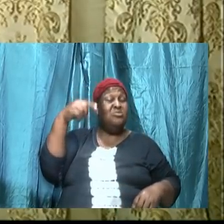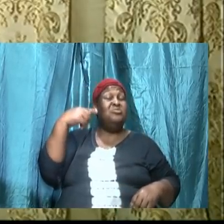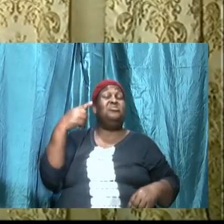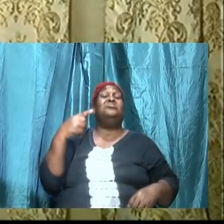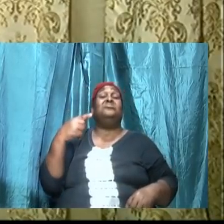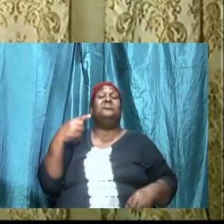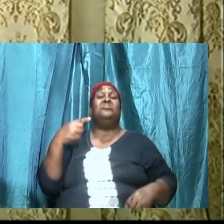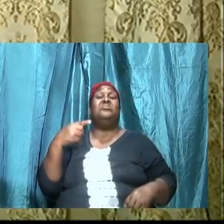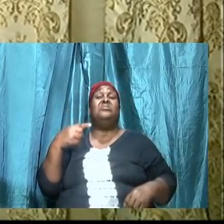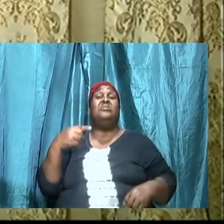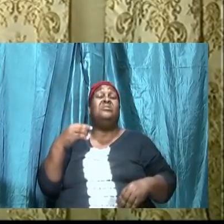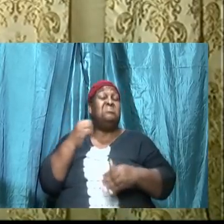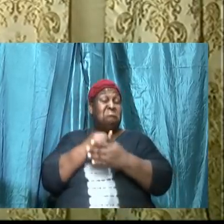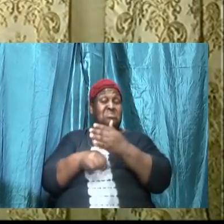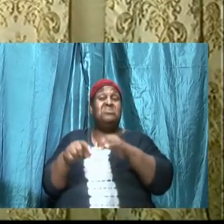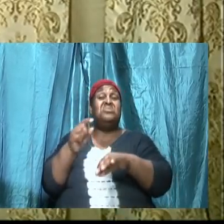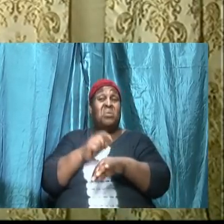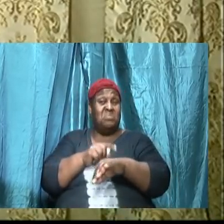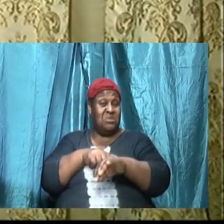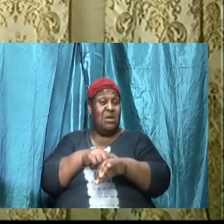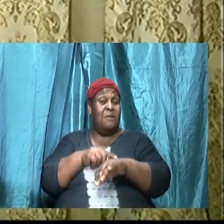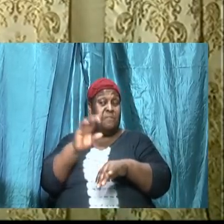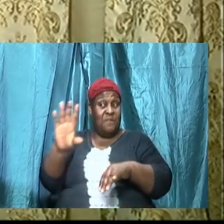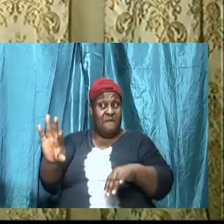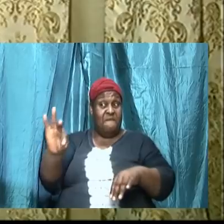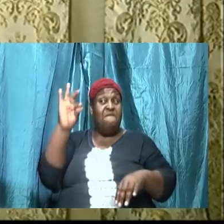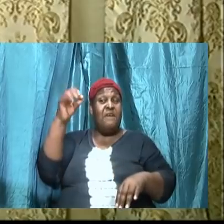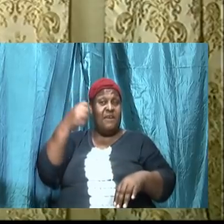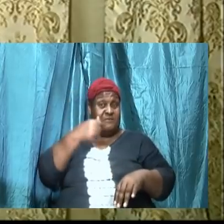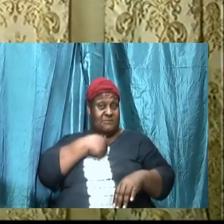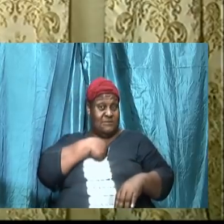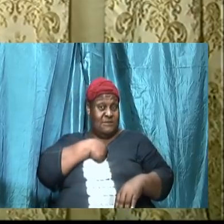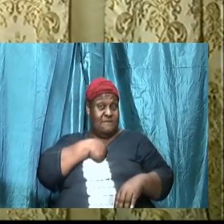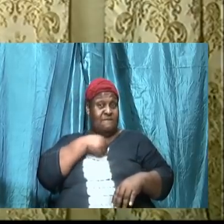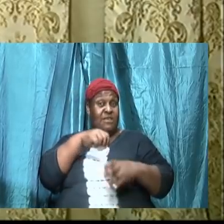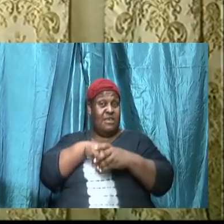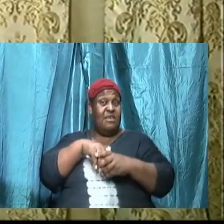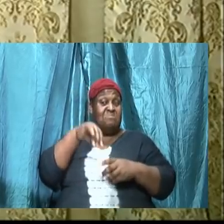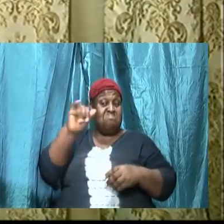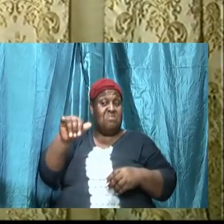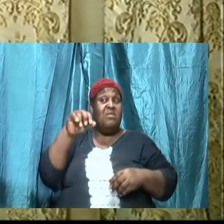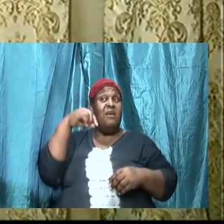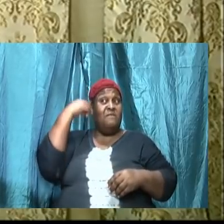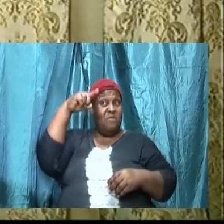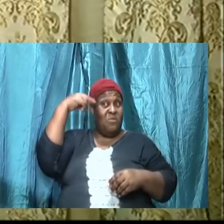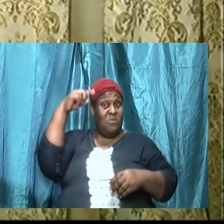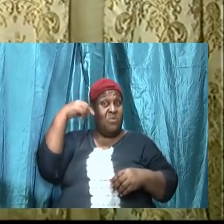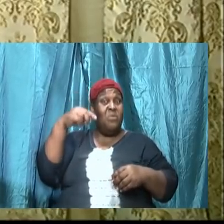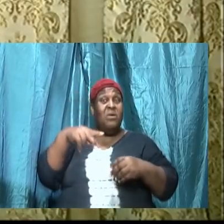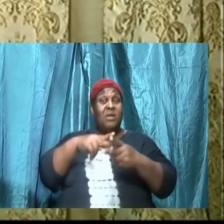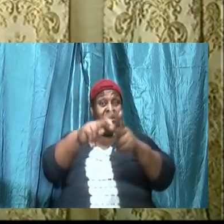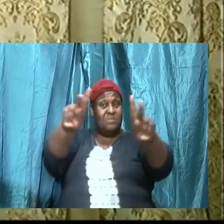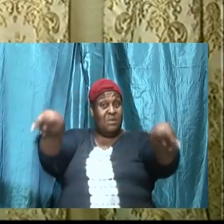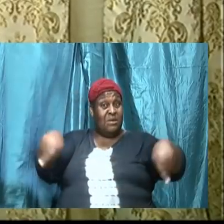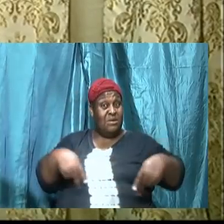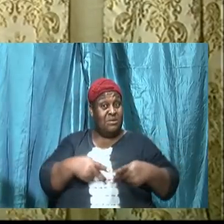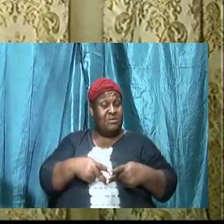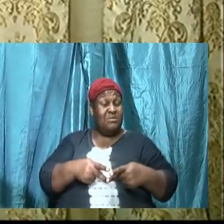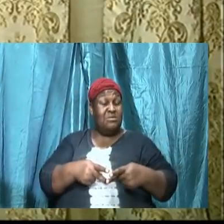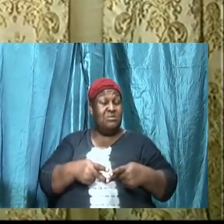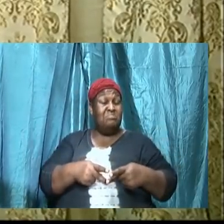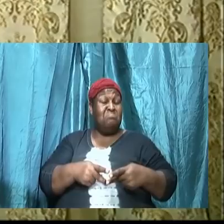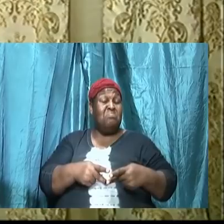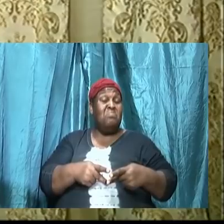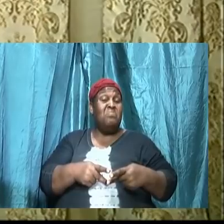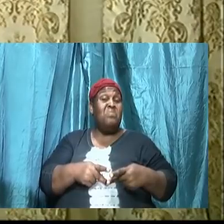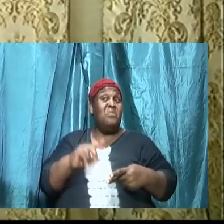and sometimes we find ourselves in that foolish place where we bypass the